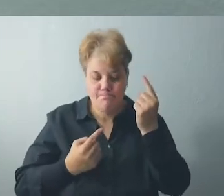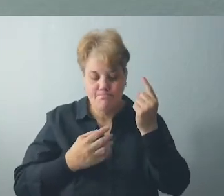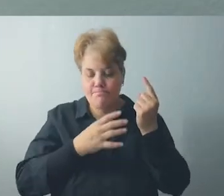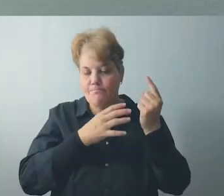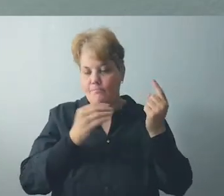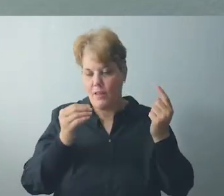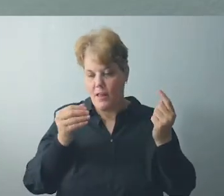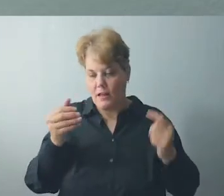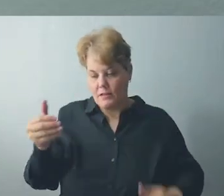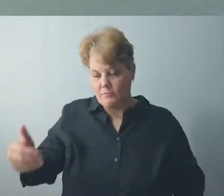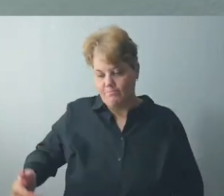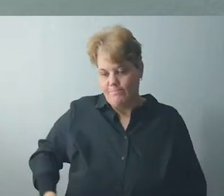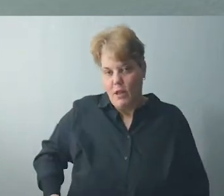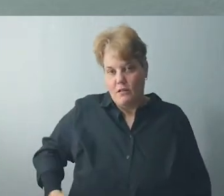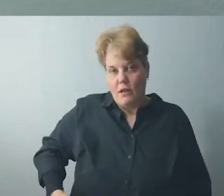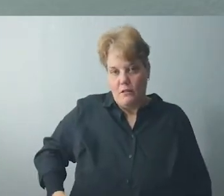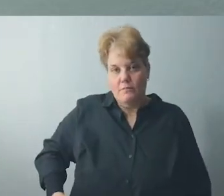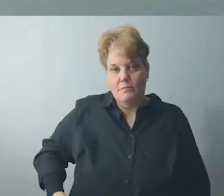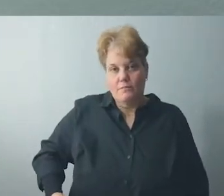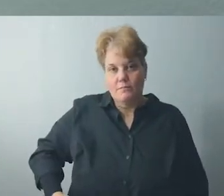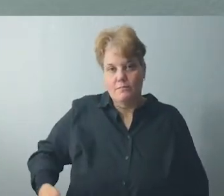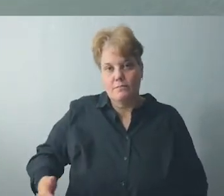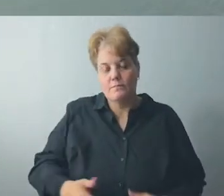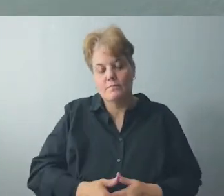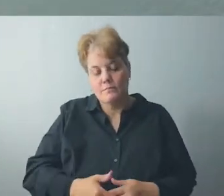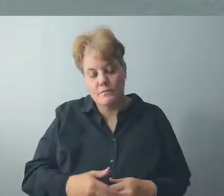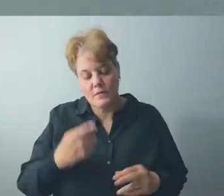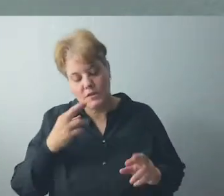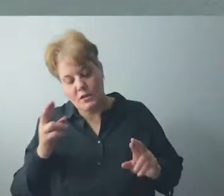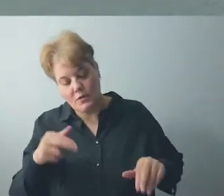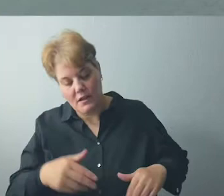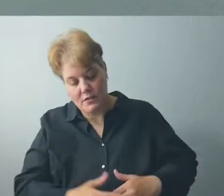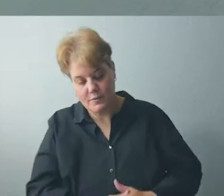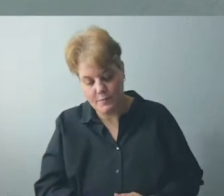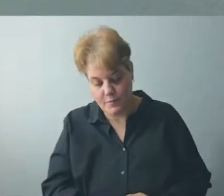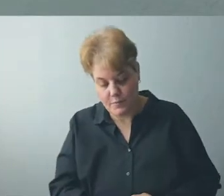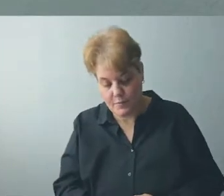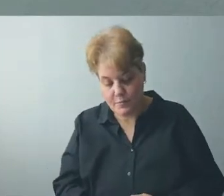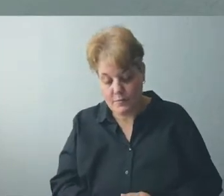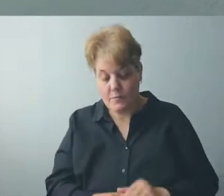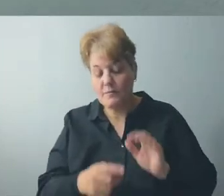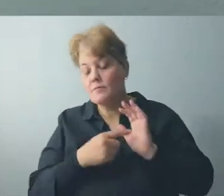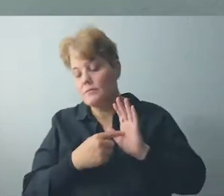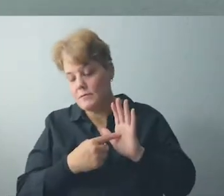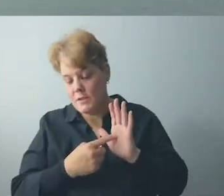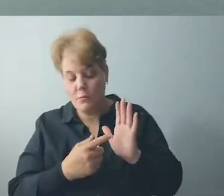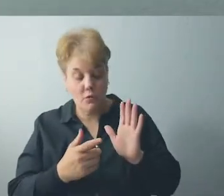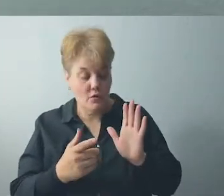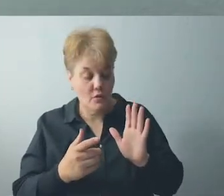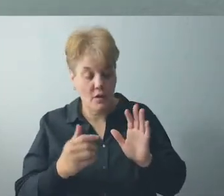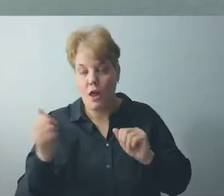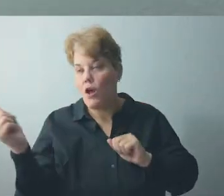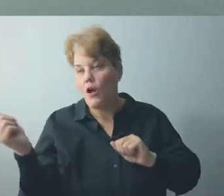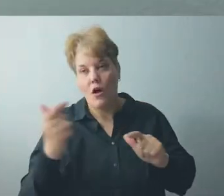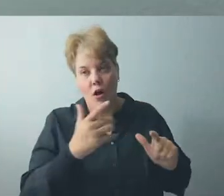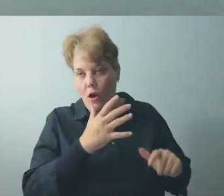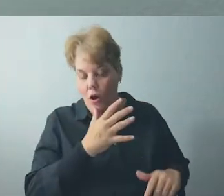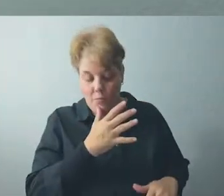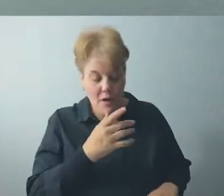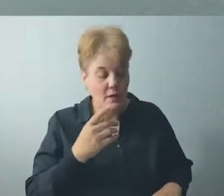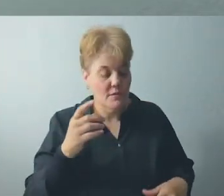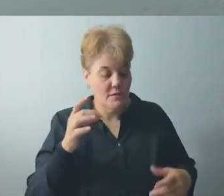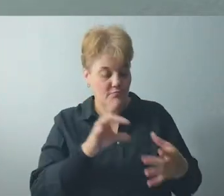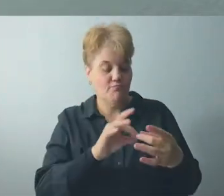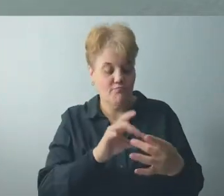from your life. An illustration of this would be hearing your mom's voice saying what all moms say to their kids.